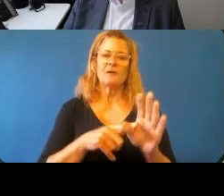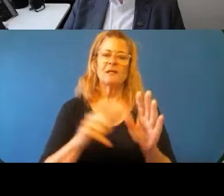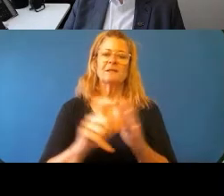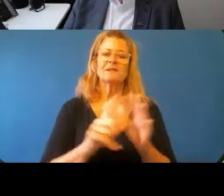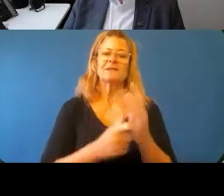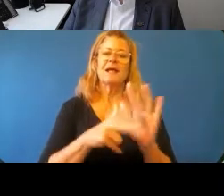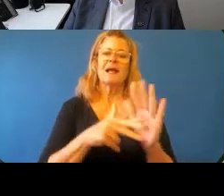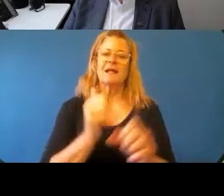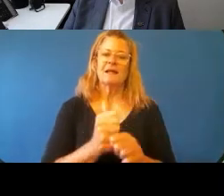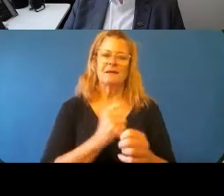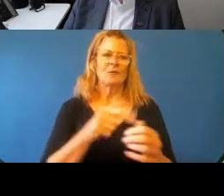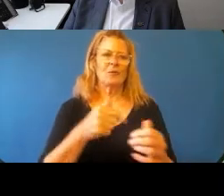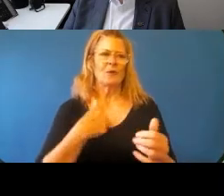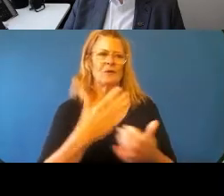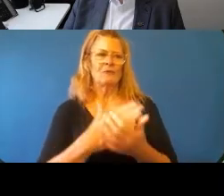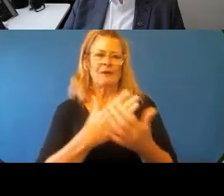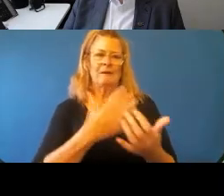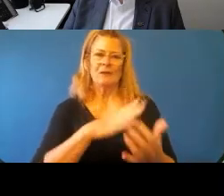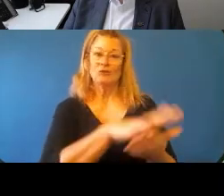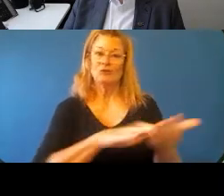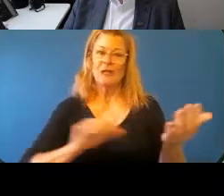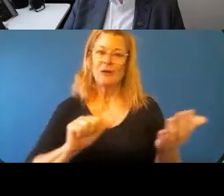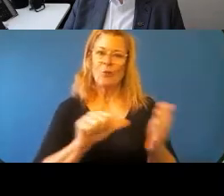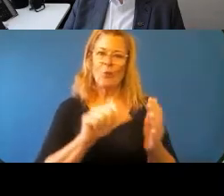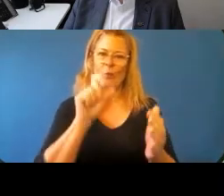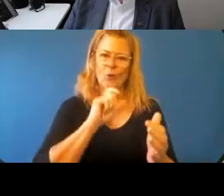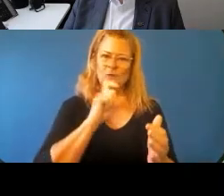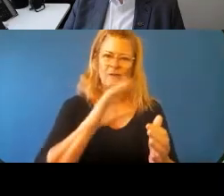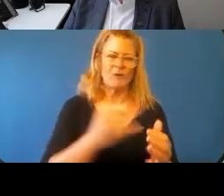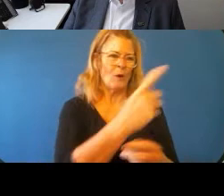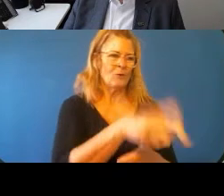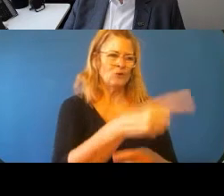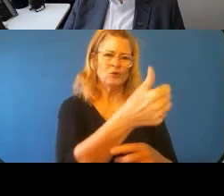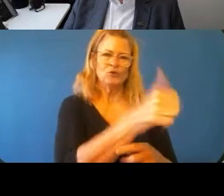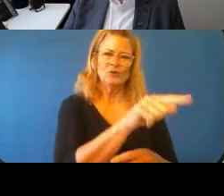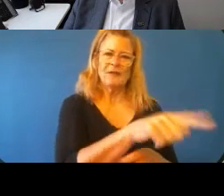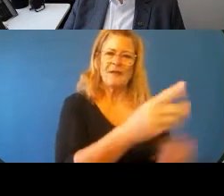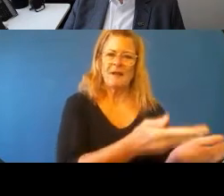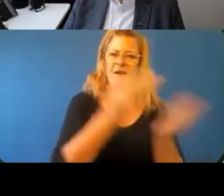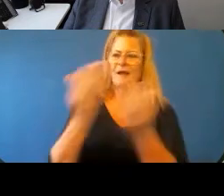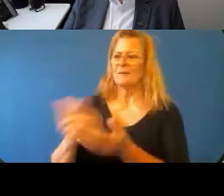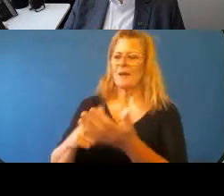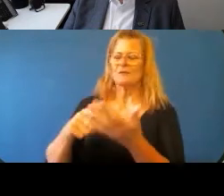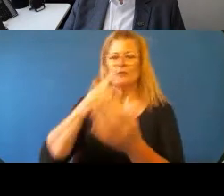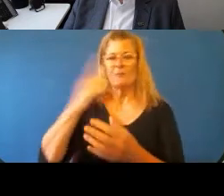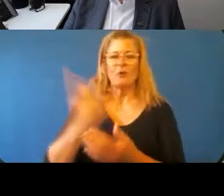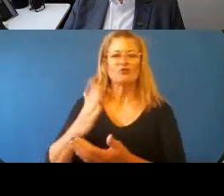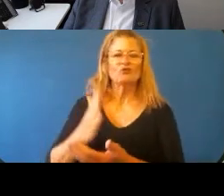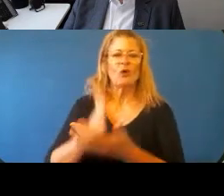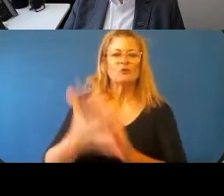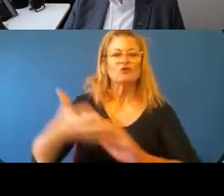to take water off somebody who's currently using it and hand it back to people whose rights were stripped away at invasion